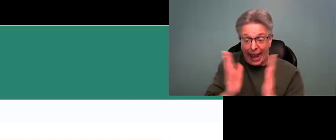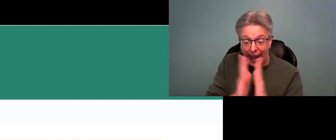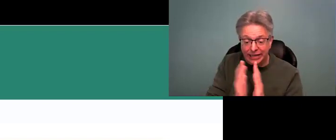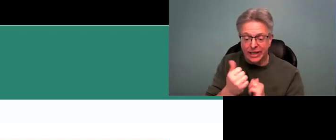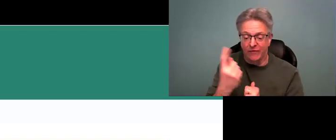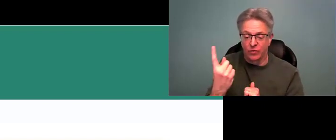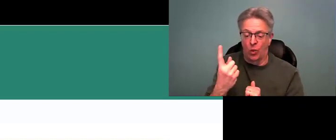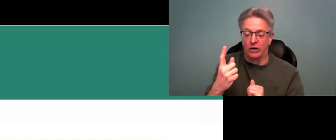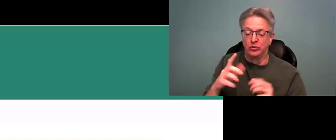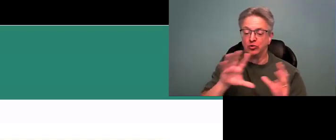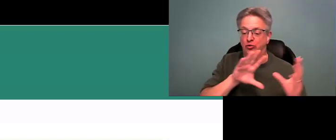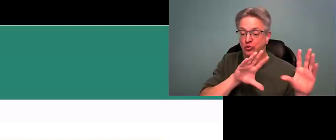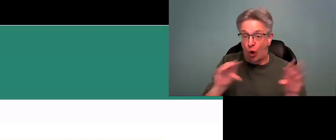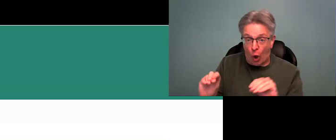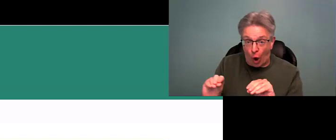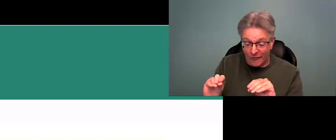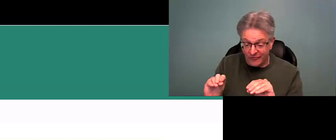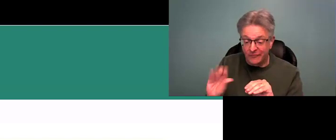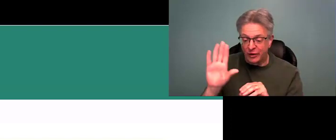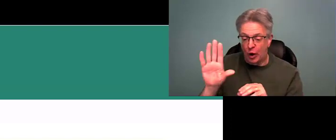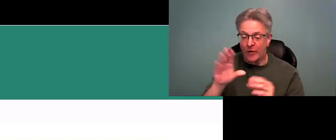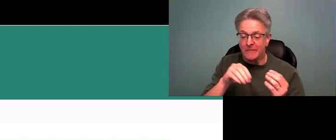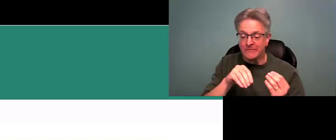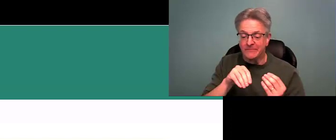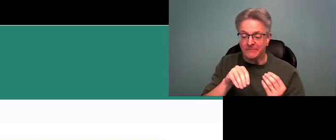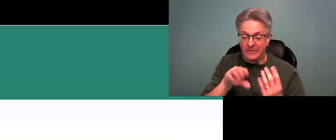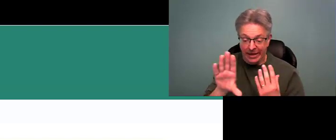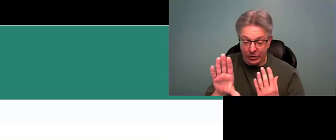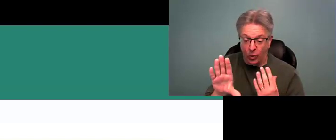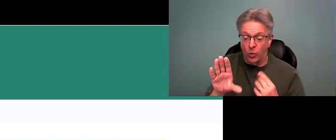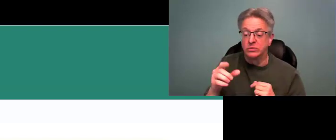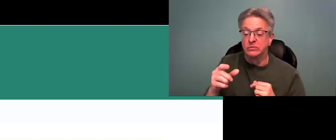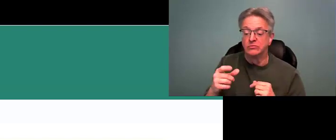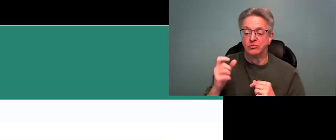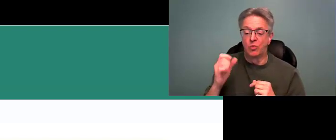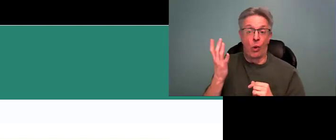Additionally, we'd like to ask everyone to turn their videos off.